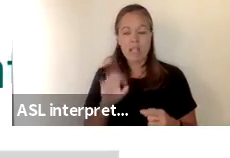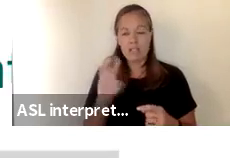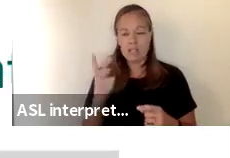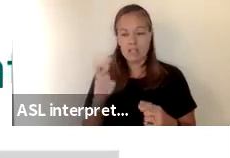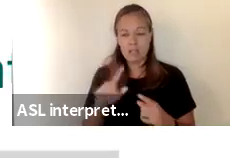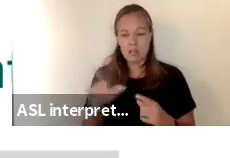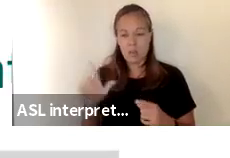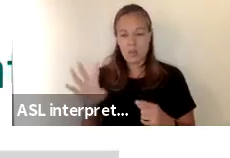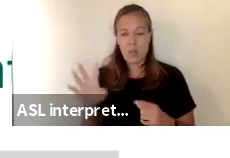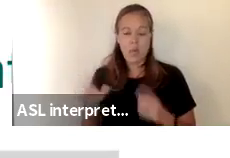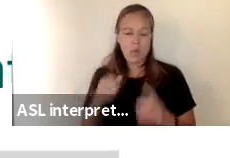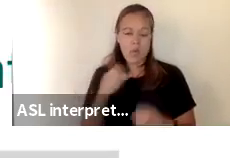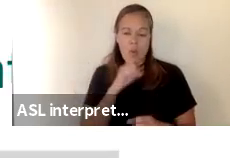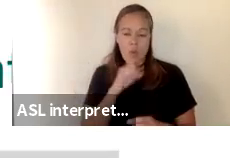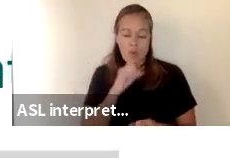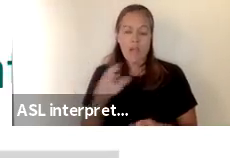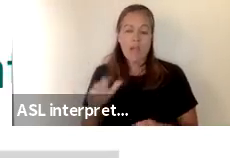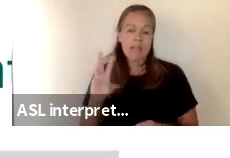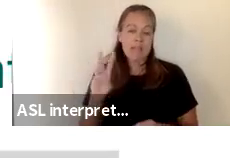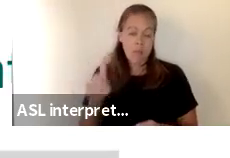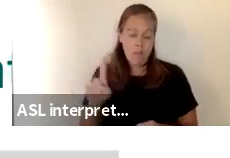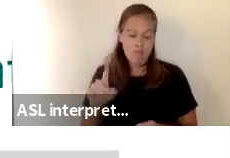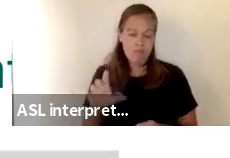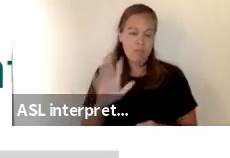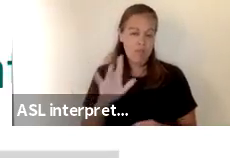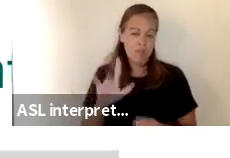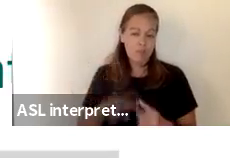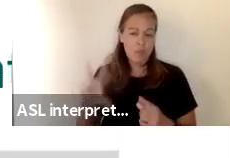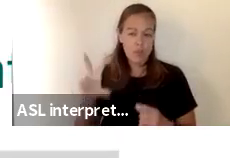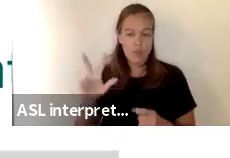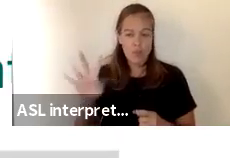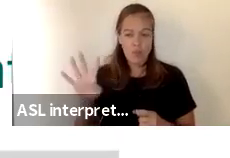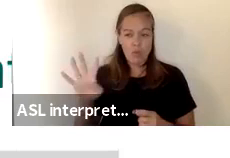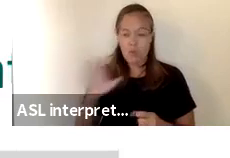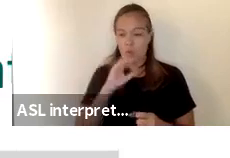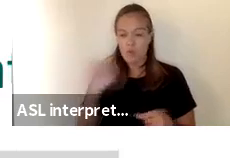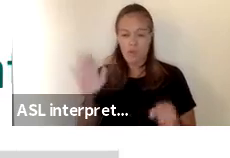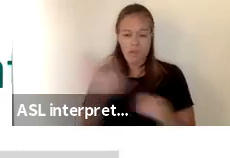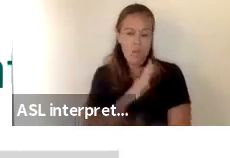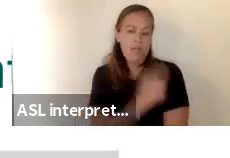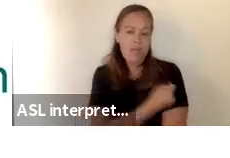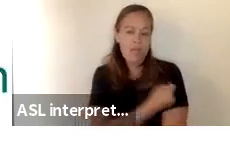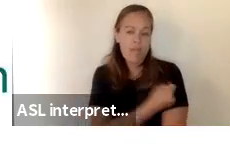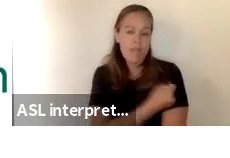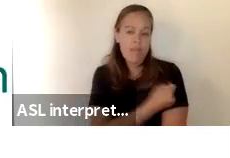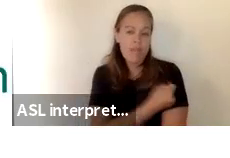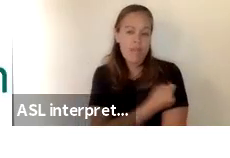24 year olds and 61 percent of 25 to 34 year olds are fully vaccinated